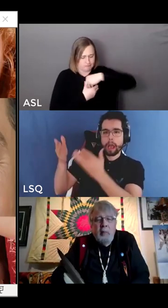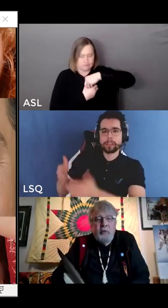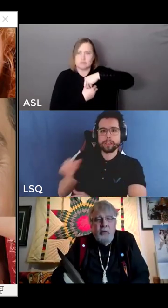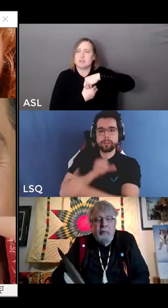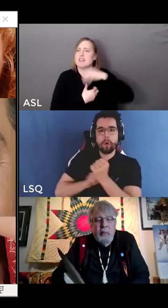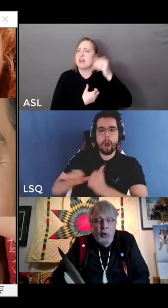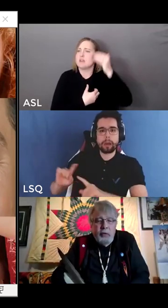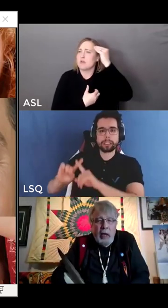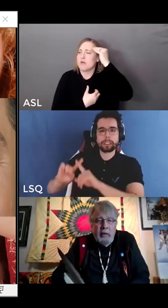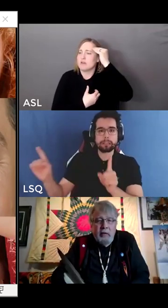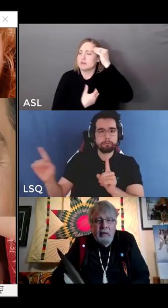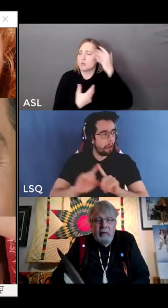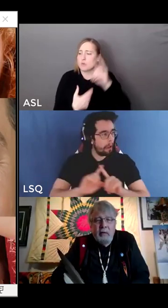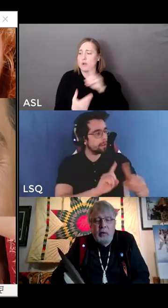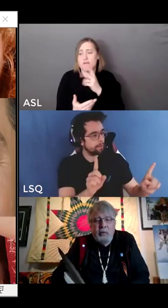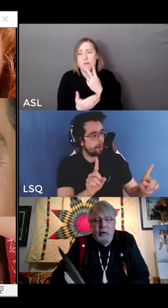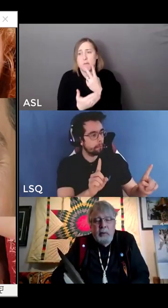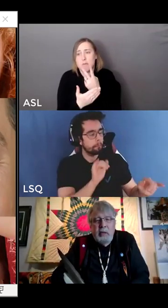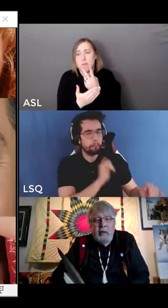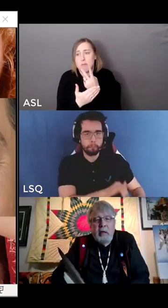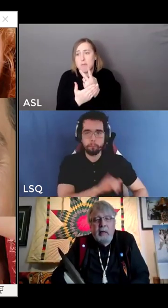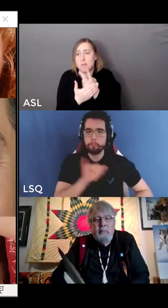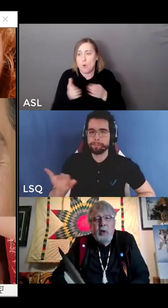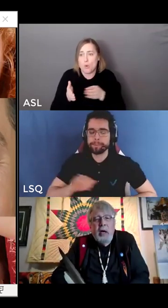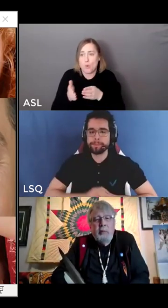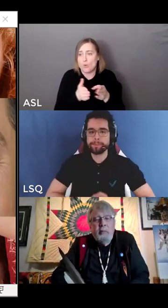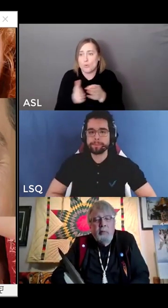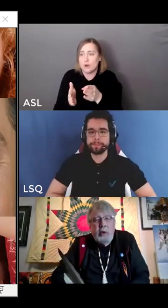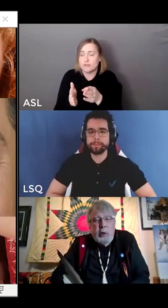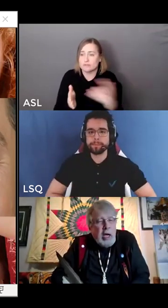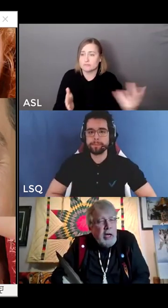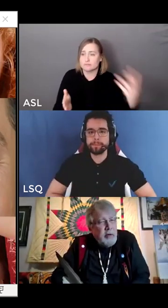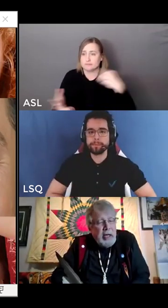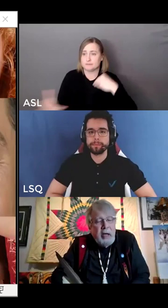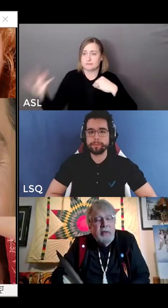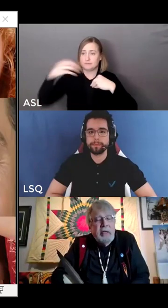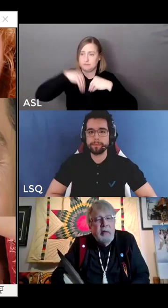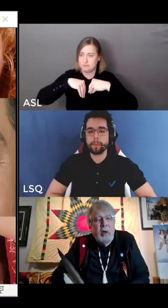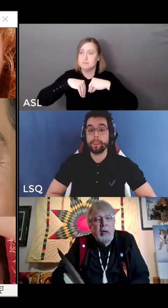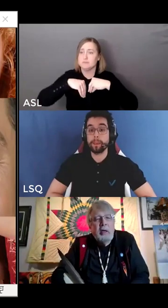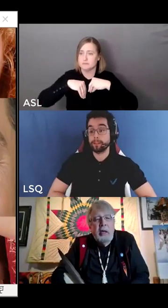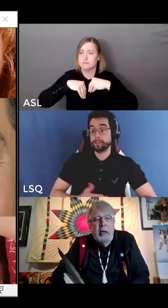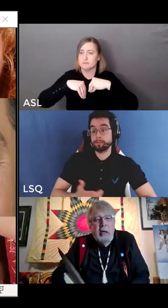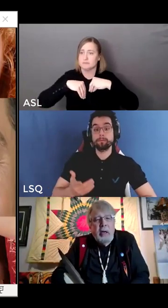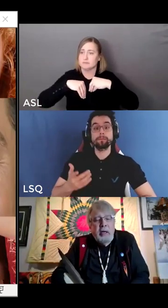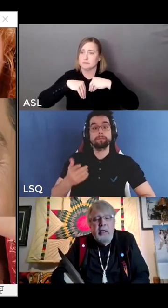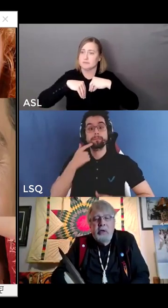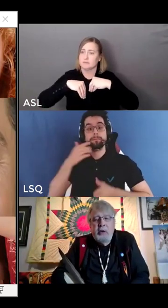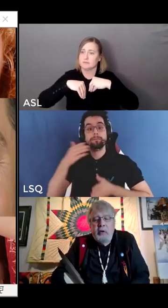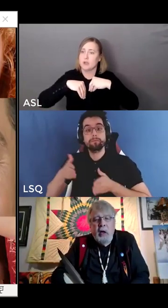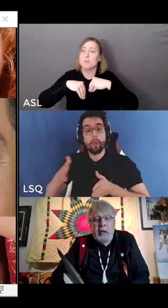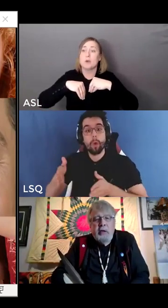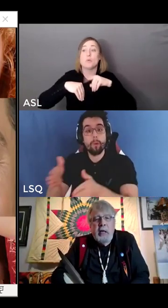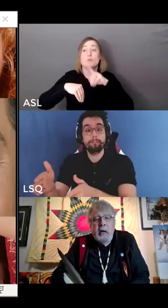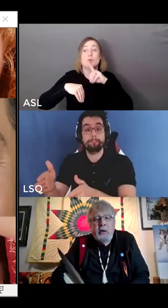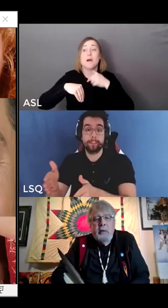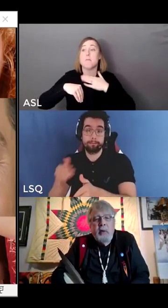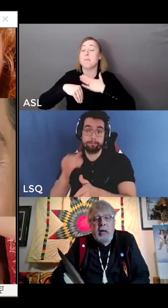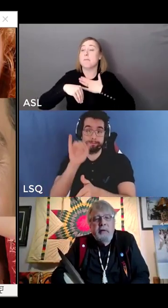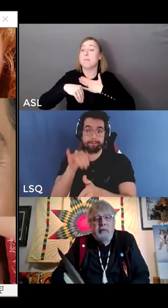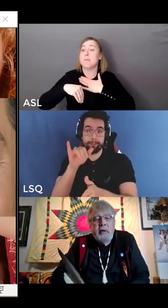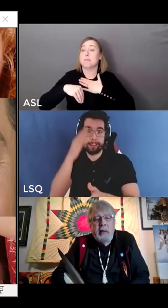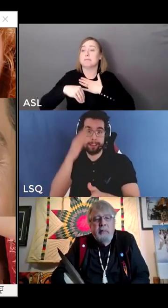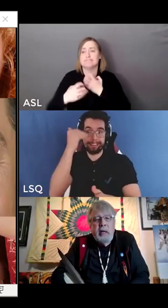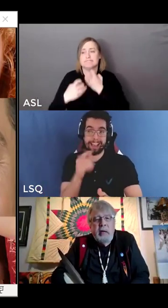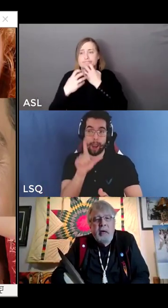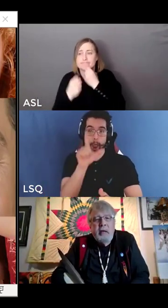comes from both sides of the river, but I rely very heavily upon my Indigenous knowledge now in